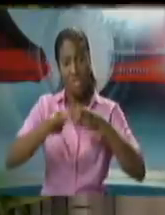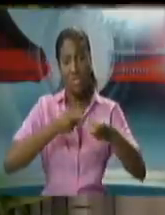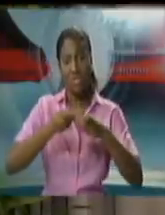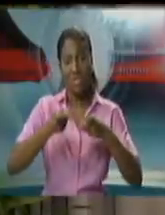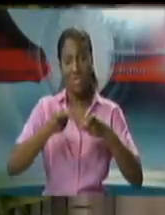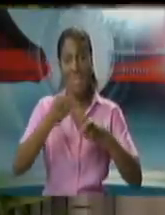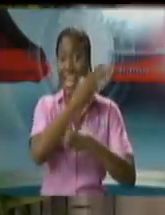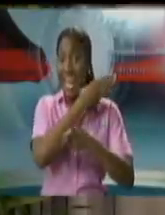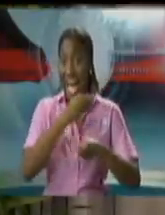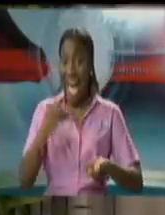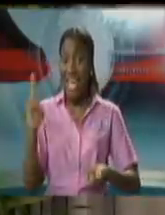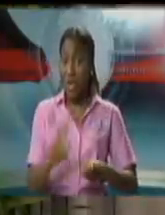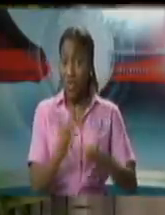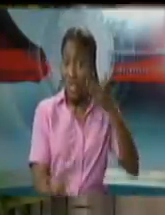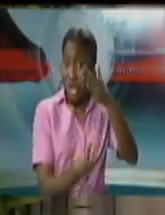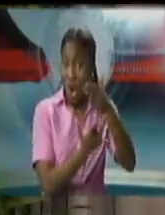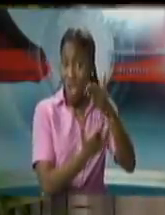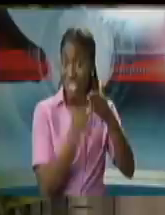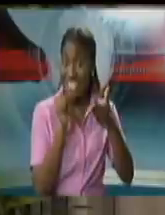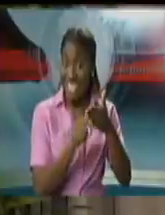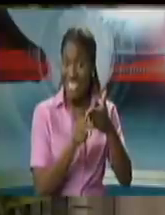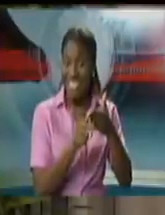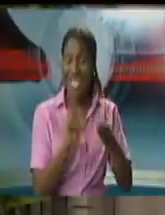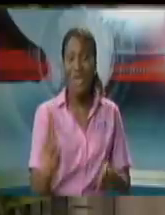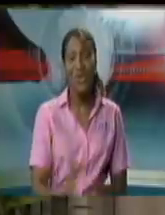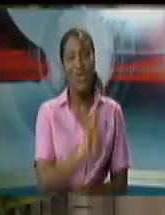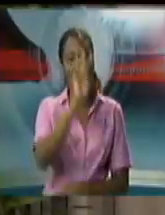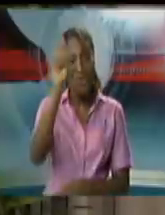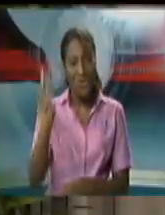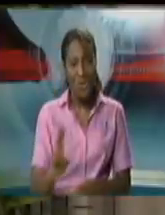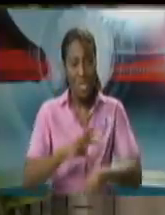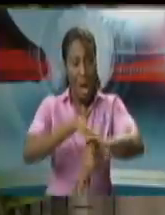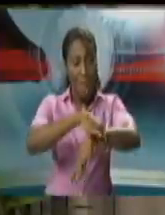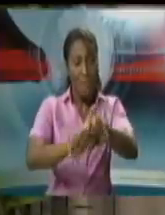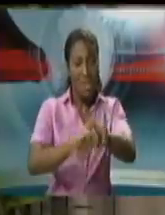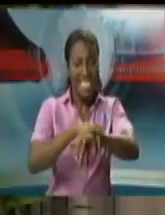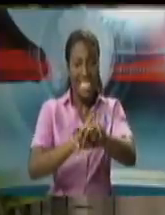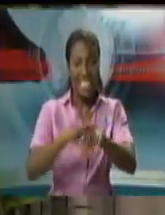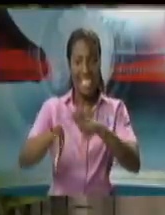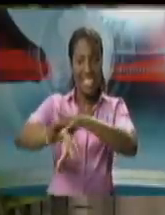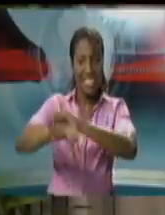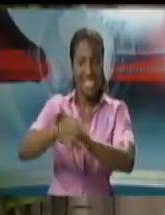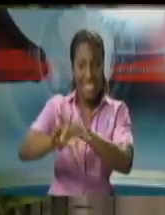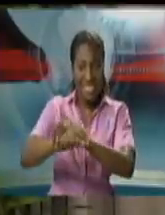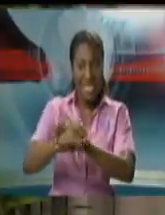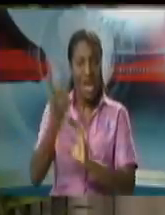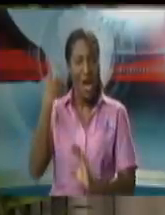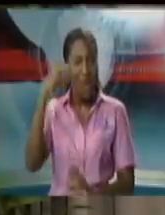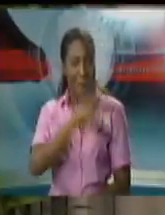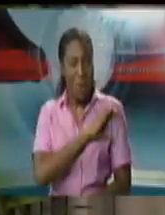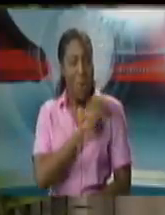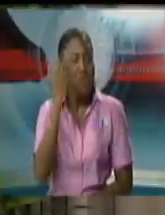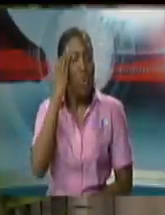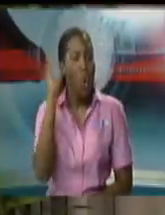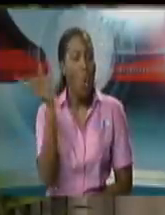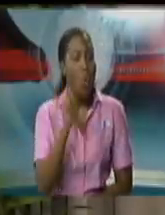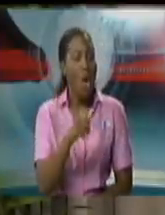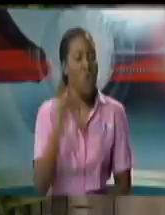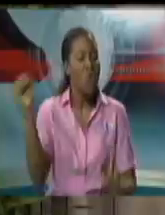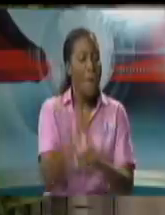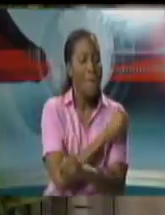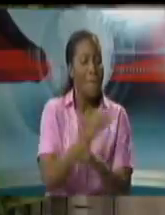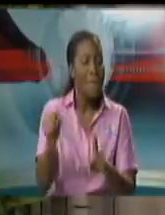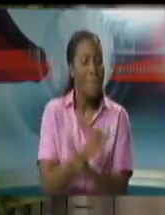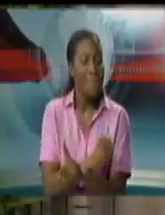monitoring side to use corresponding bracelets and anklets in other words you may have a protection order the